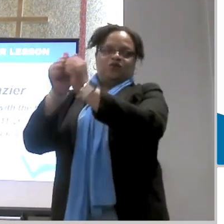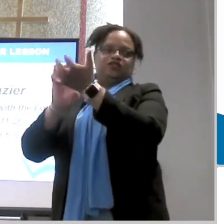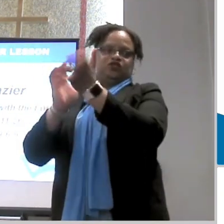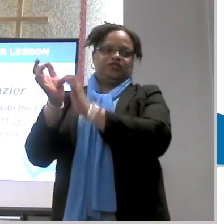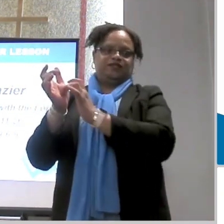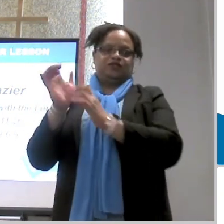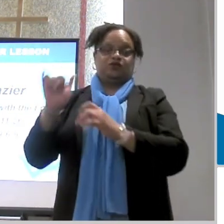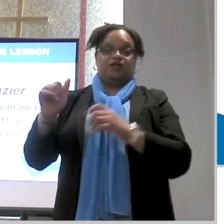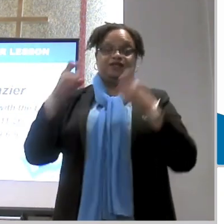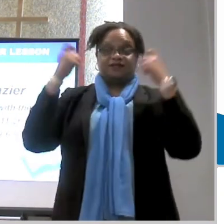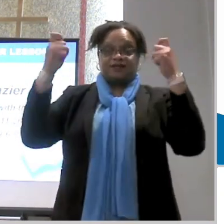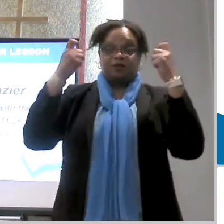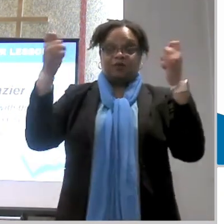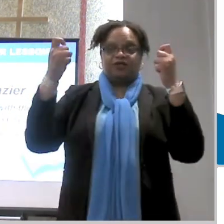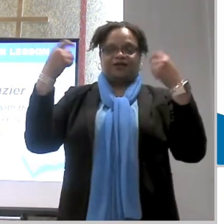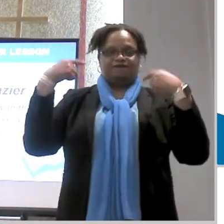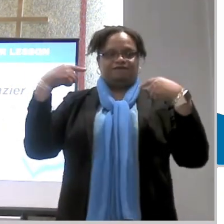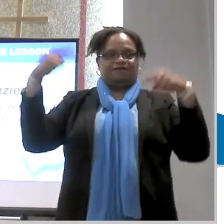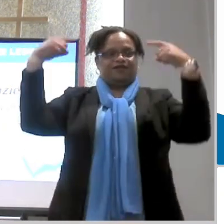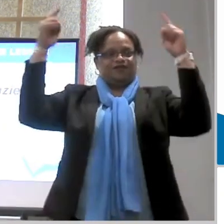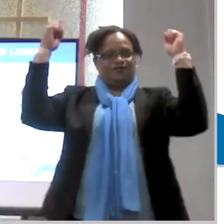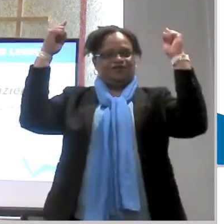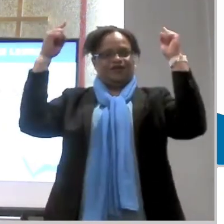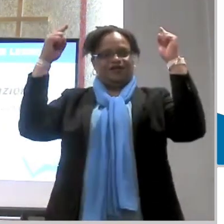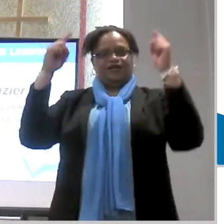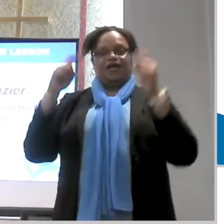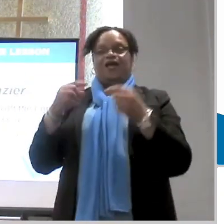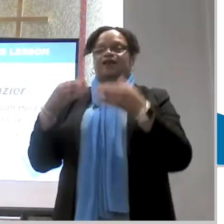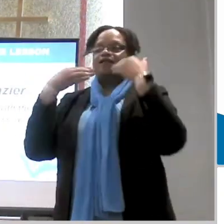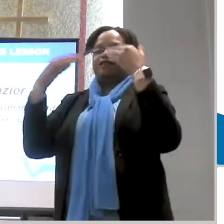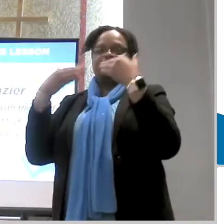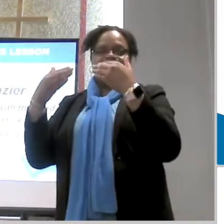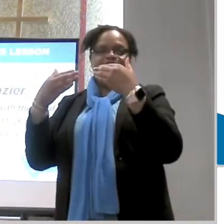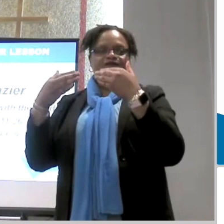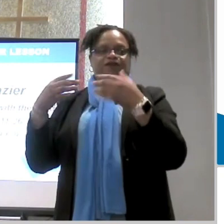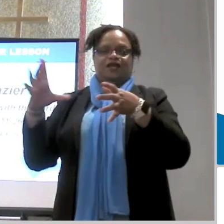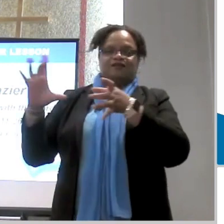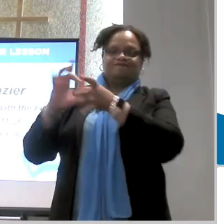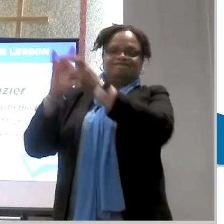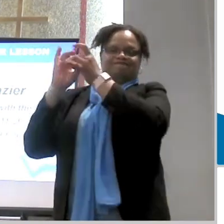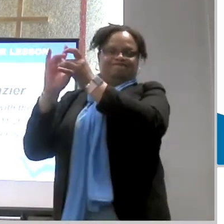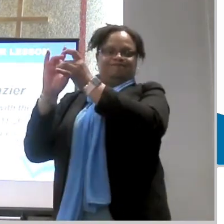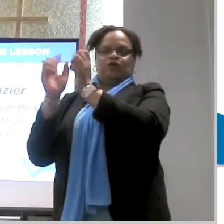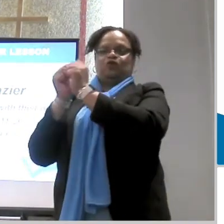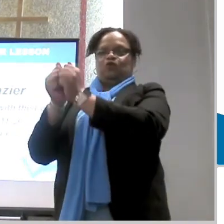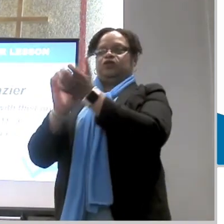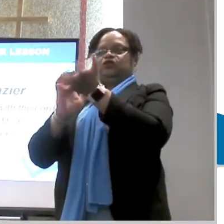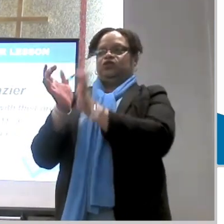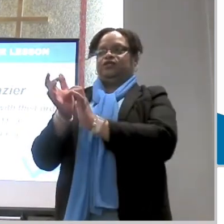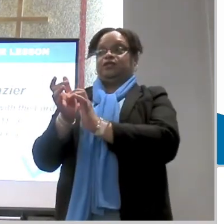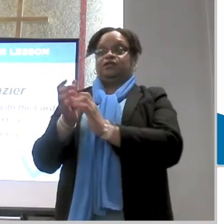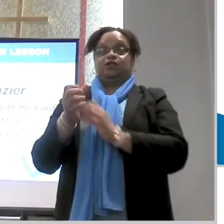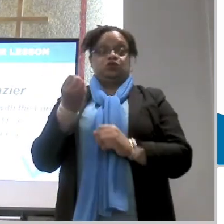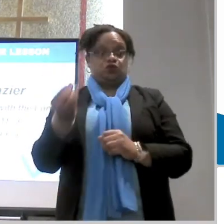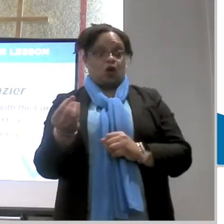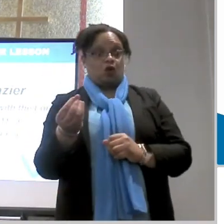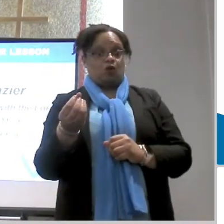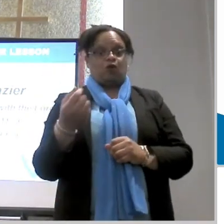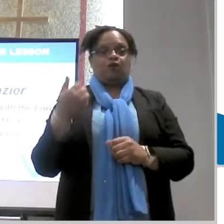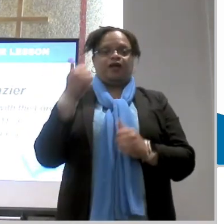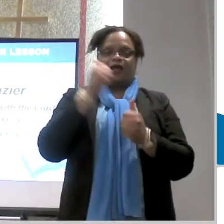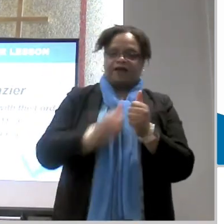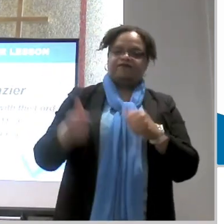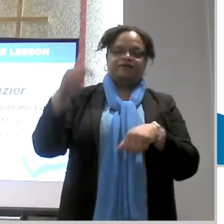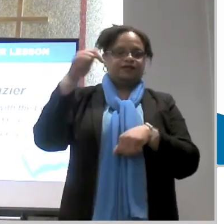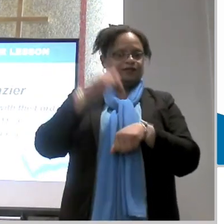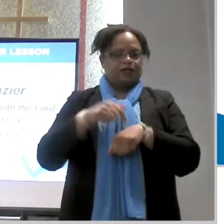a feast of thanksgiving and a profound union with christ every time we partake of the lord's supper and we're thinking of the